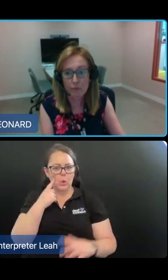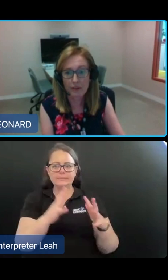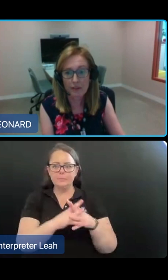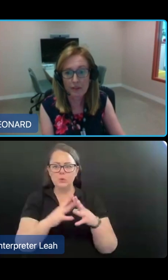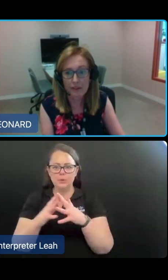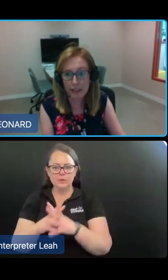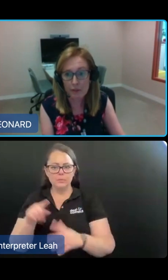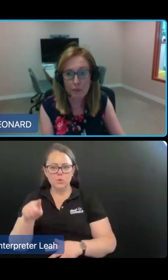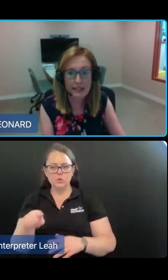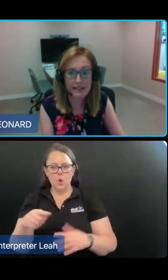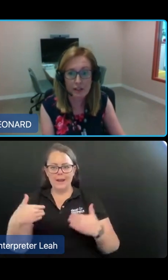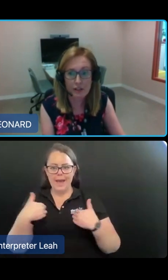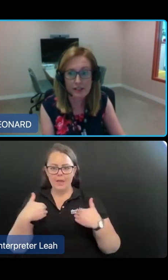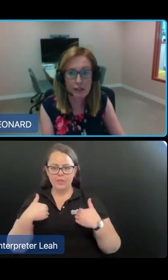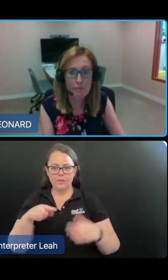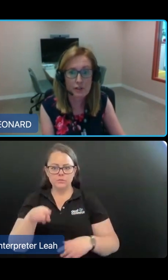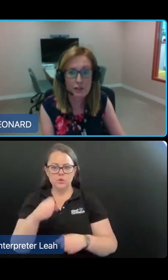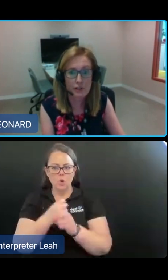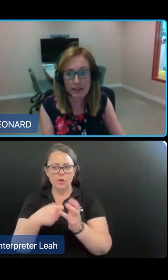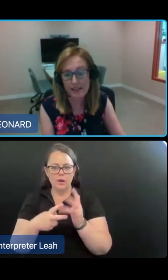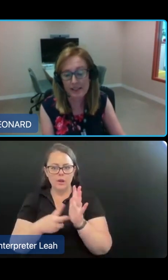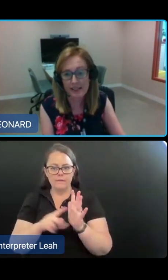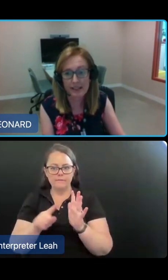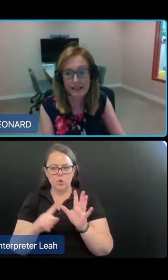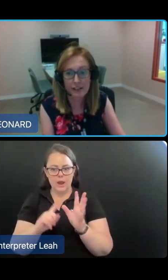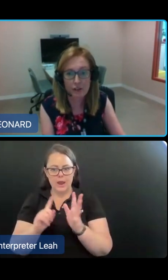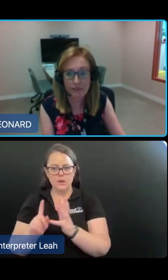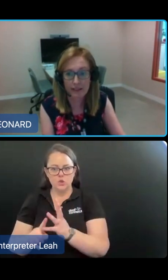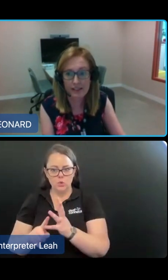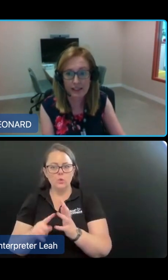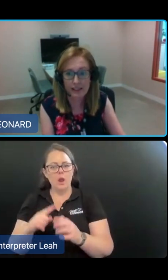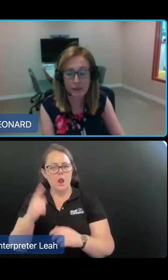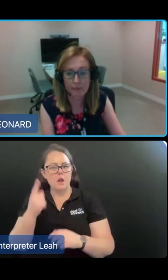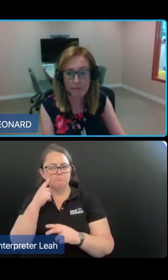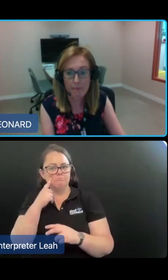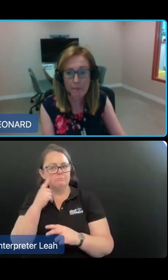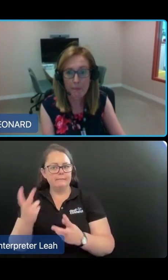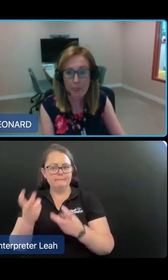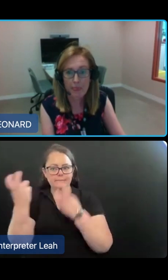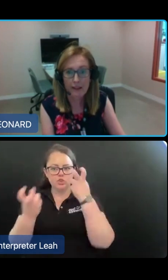with our colleague Mel Metz and her team to finalise the standards in the draft legislation.